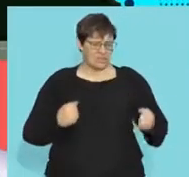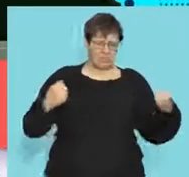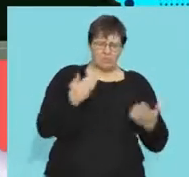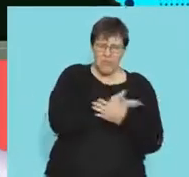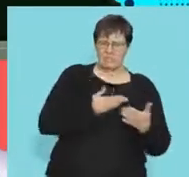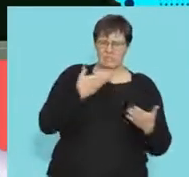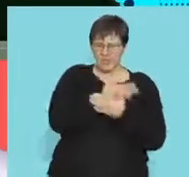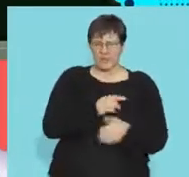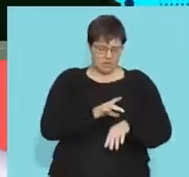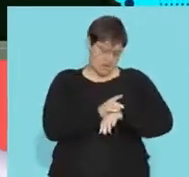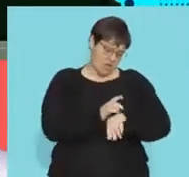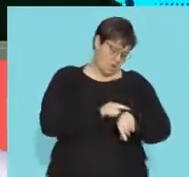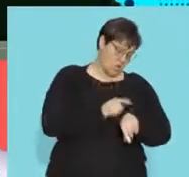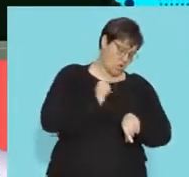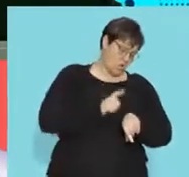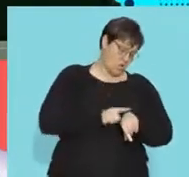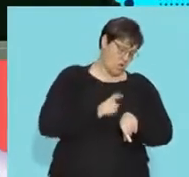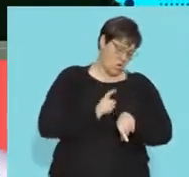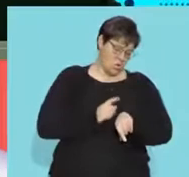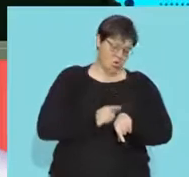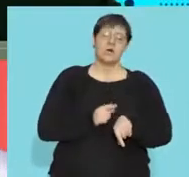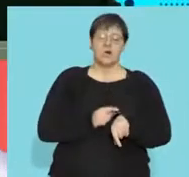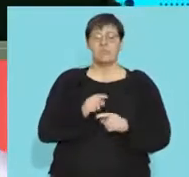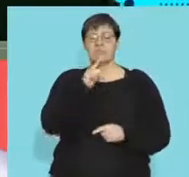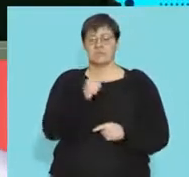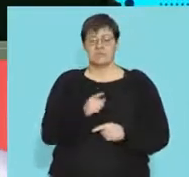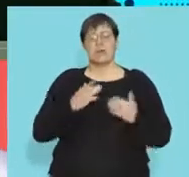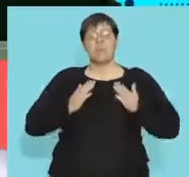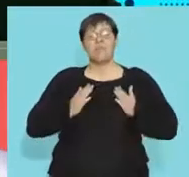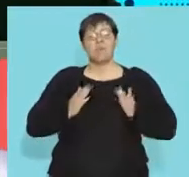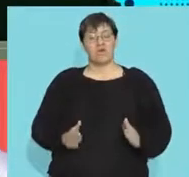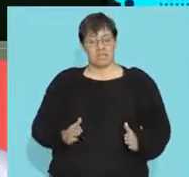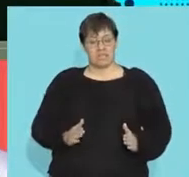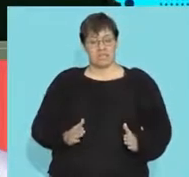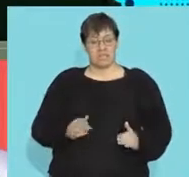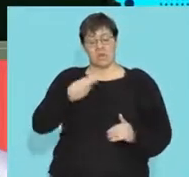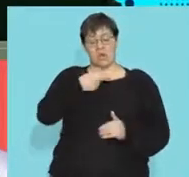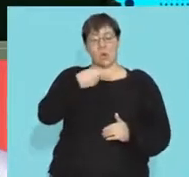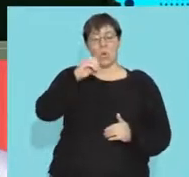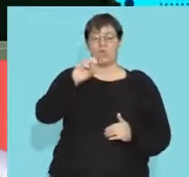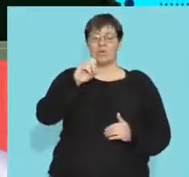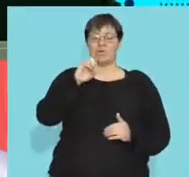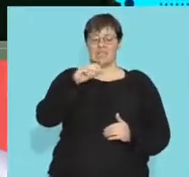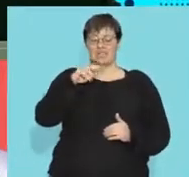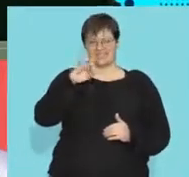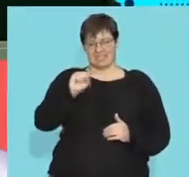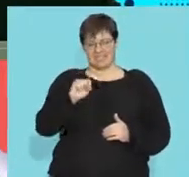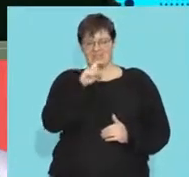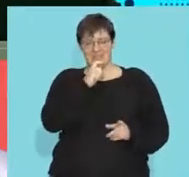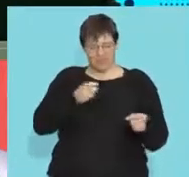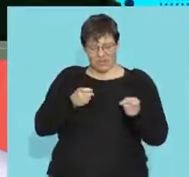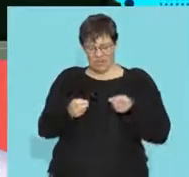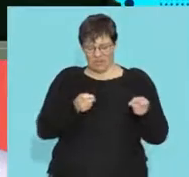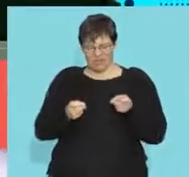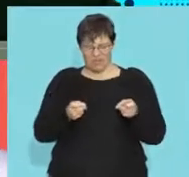train using your heart rate seeing how it works and that's how my body all right homeostasis that is how my body